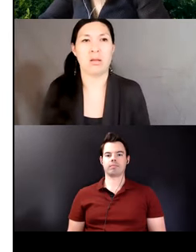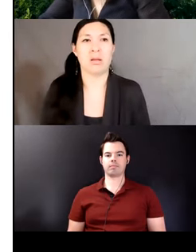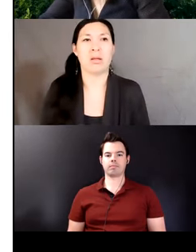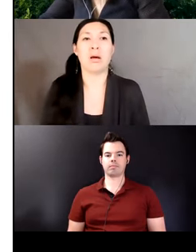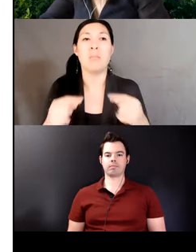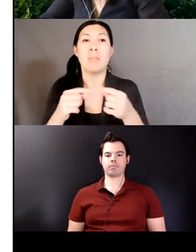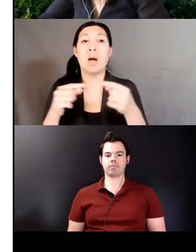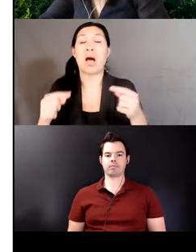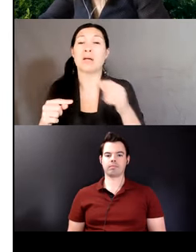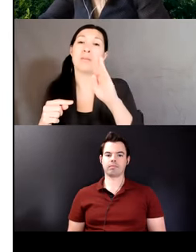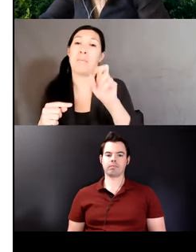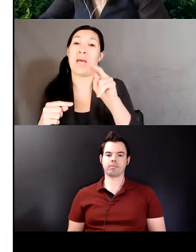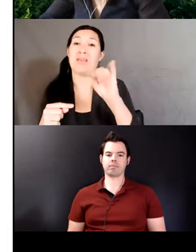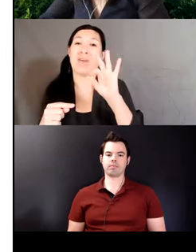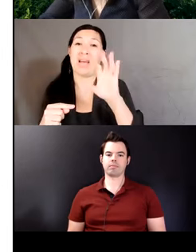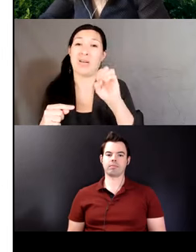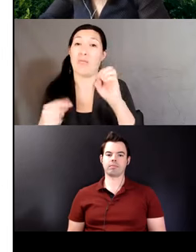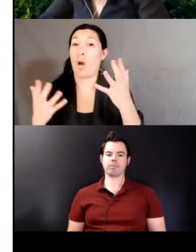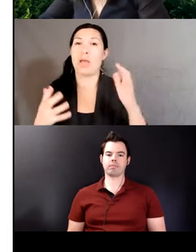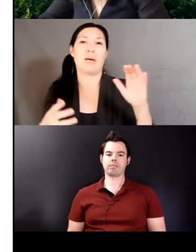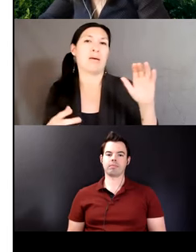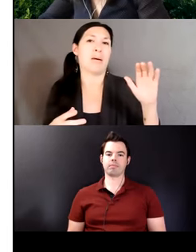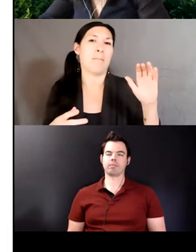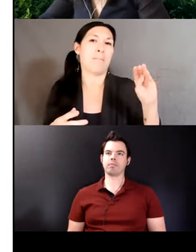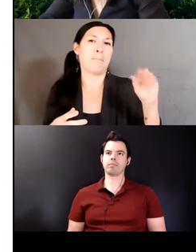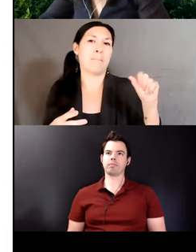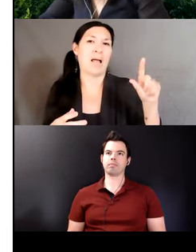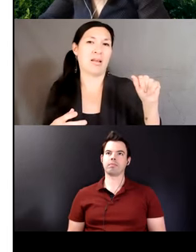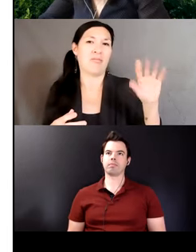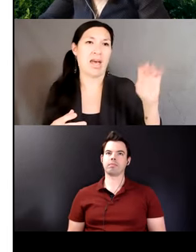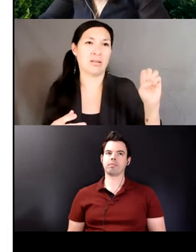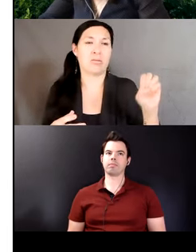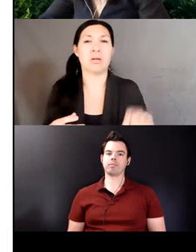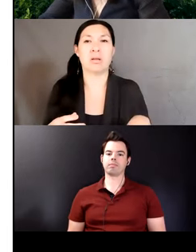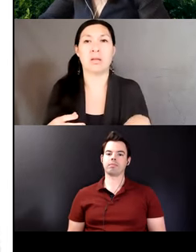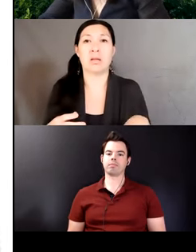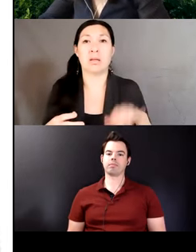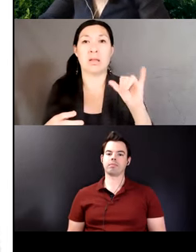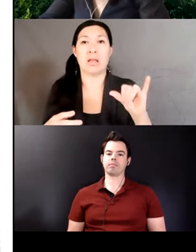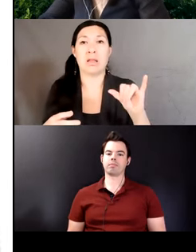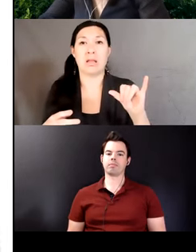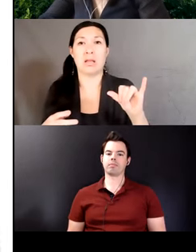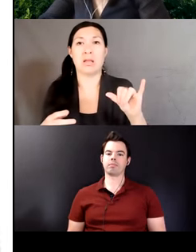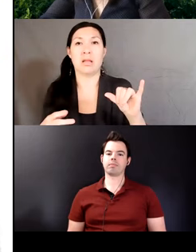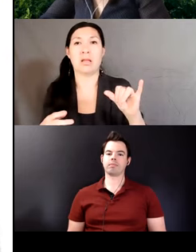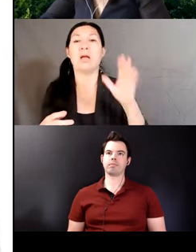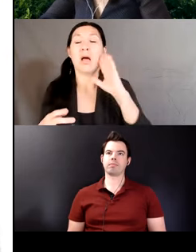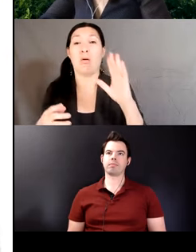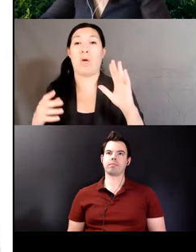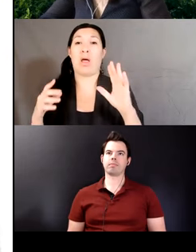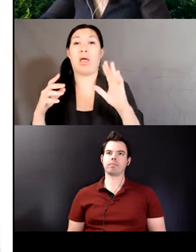amolefactive meaning is interpreted from a complex suffix and pragmatically inferred by context.